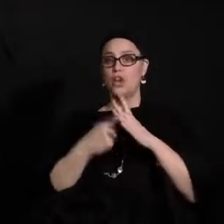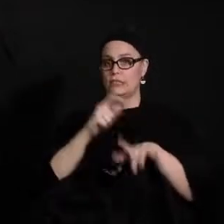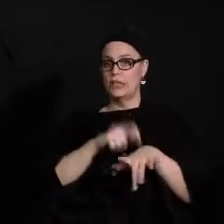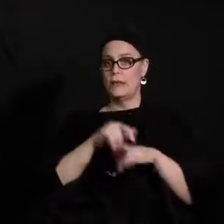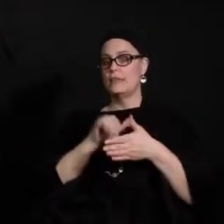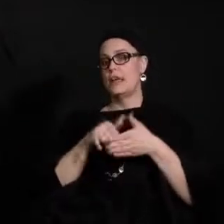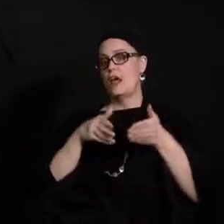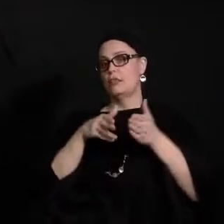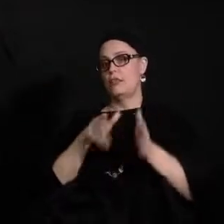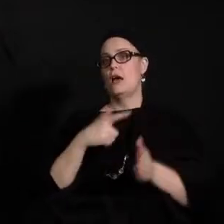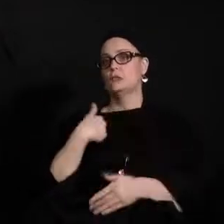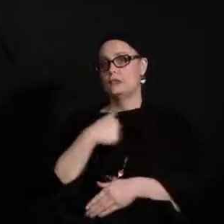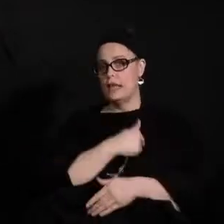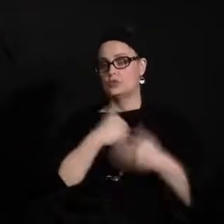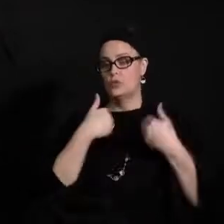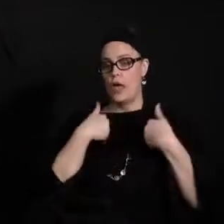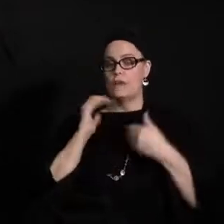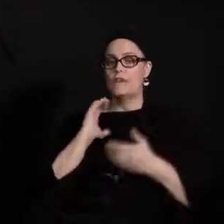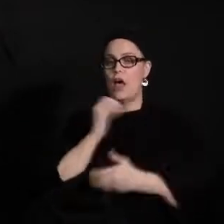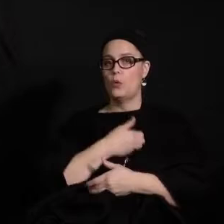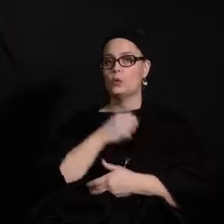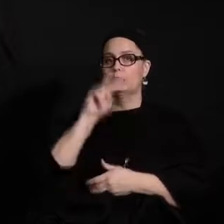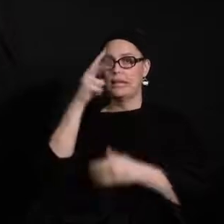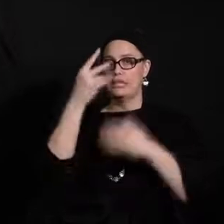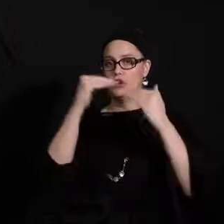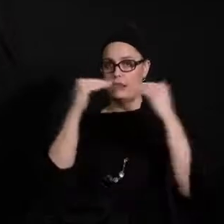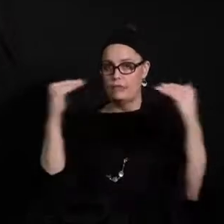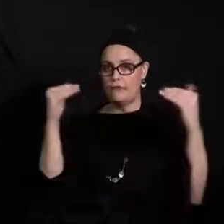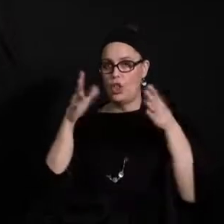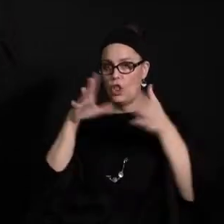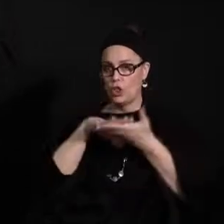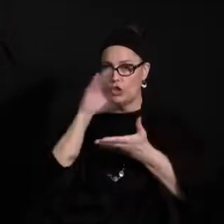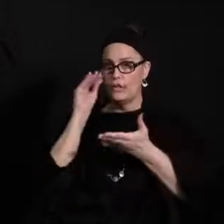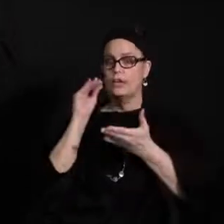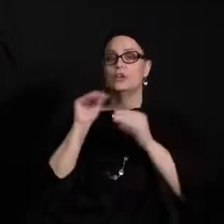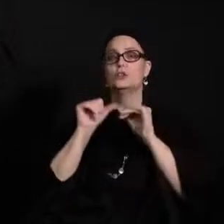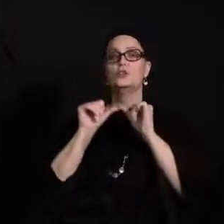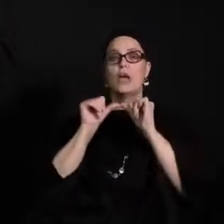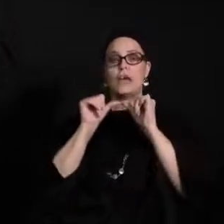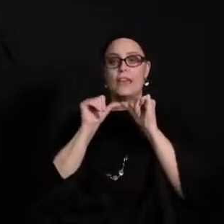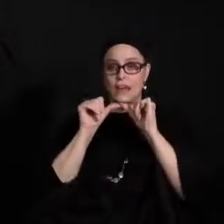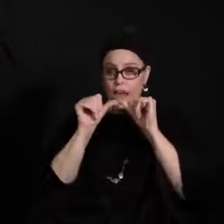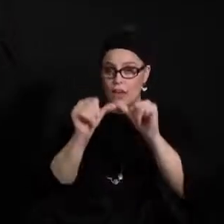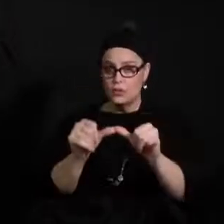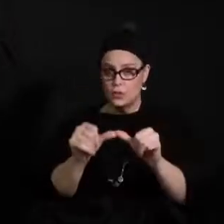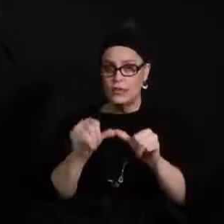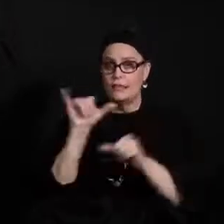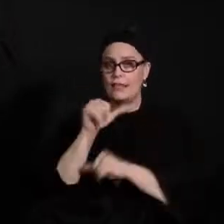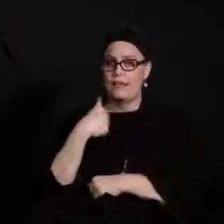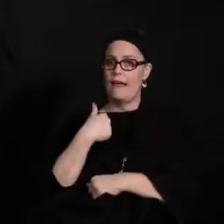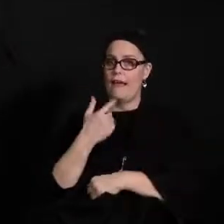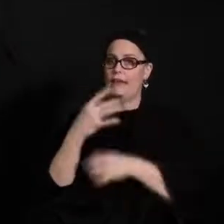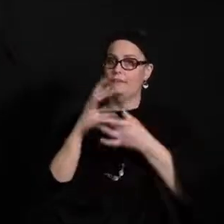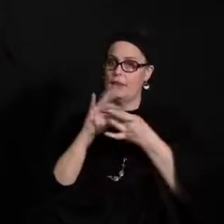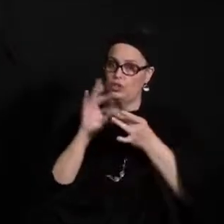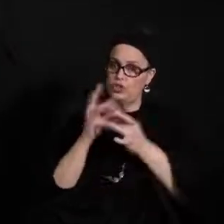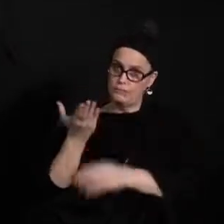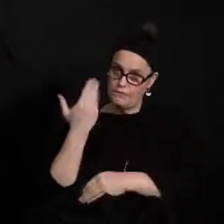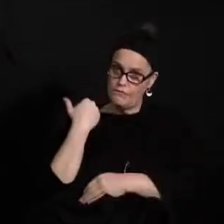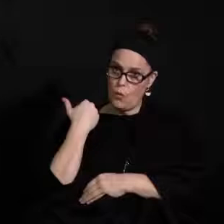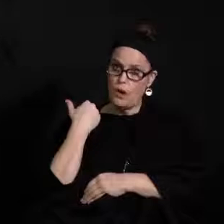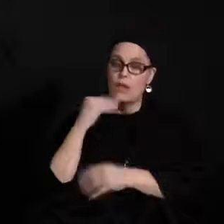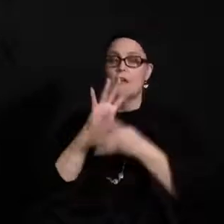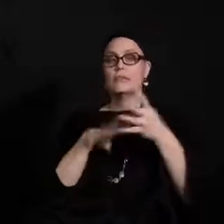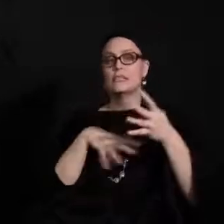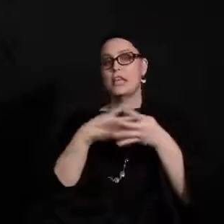for our in-person secondary learning to continue to keep that continuity of what I mentioned earlier. And this